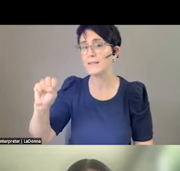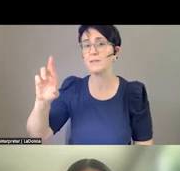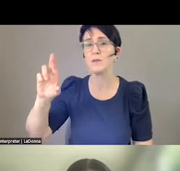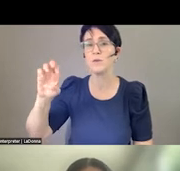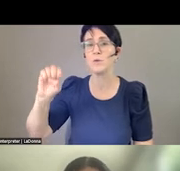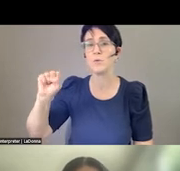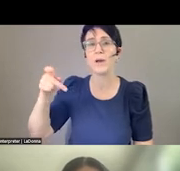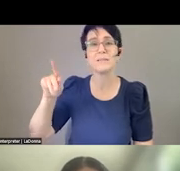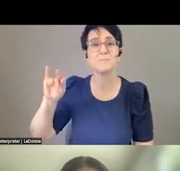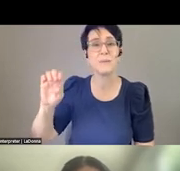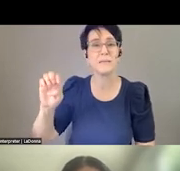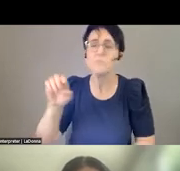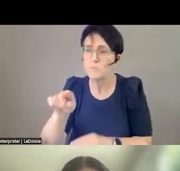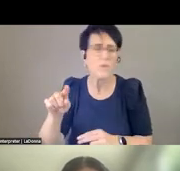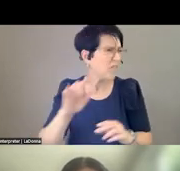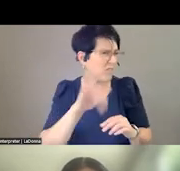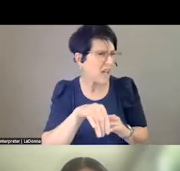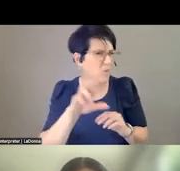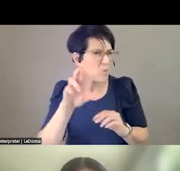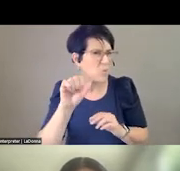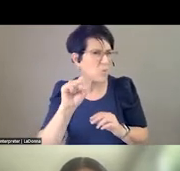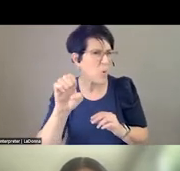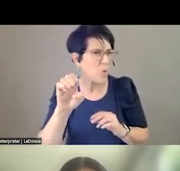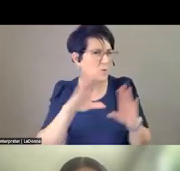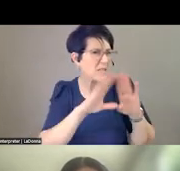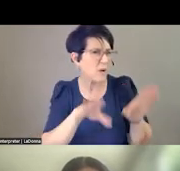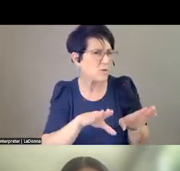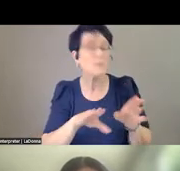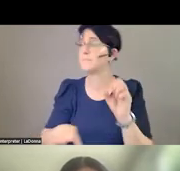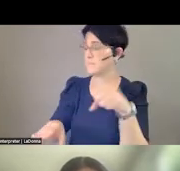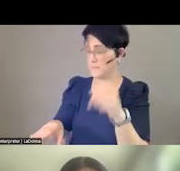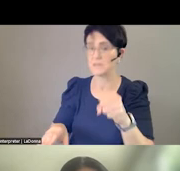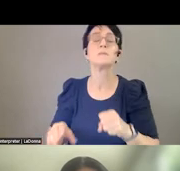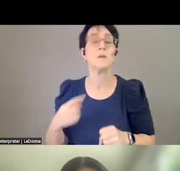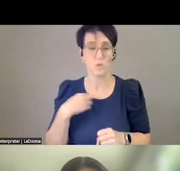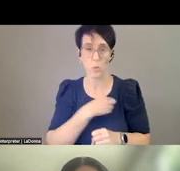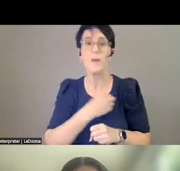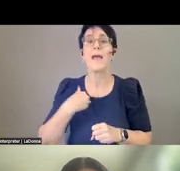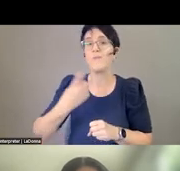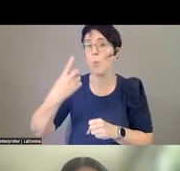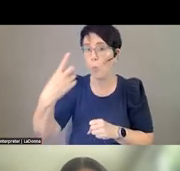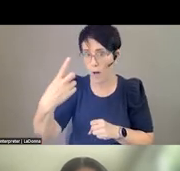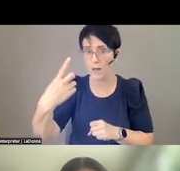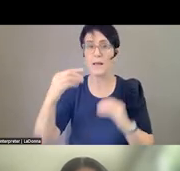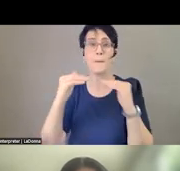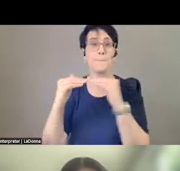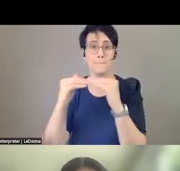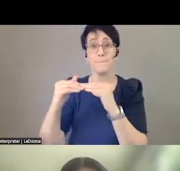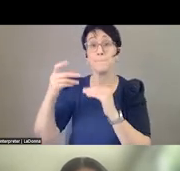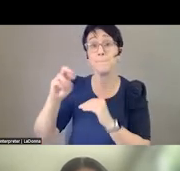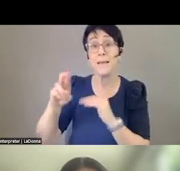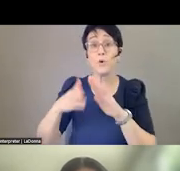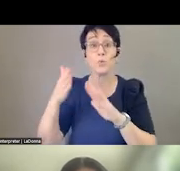House, yeah. And then we have the only peer-run crisis stabilization center that I know of at this point,